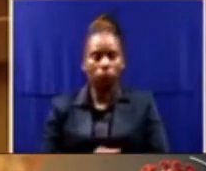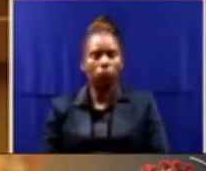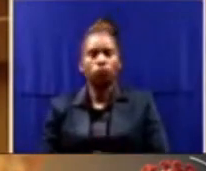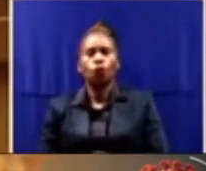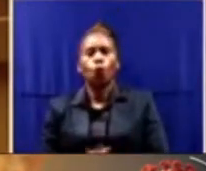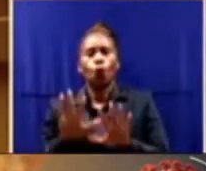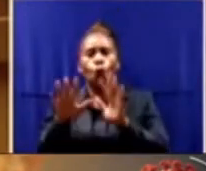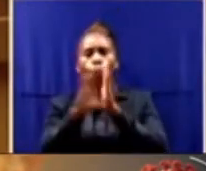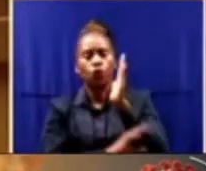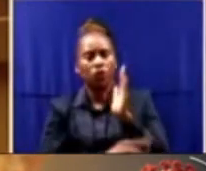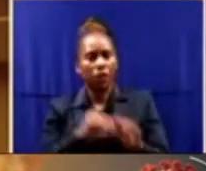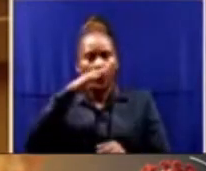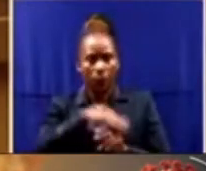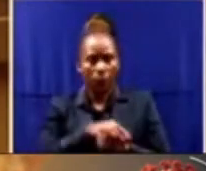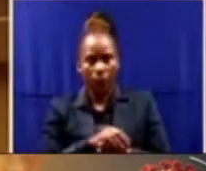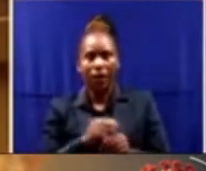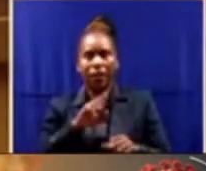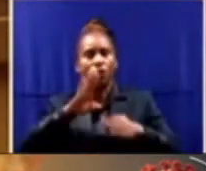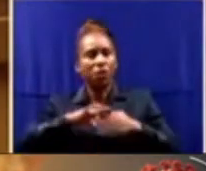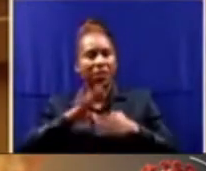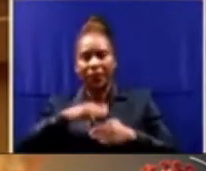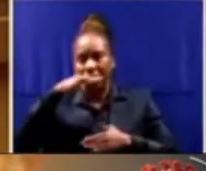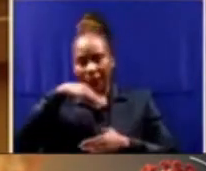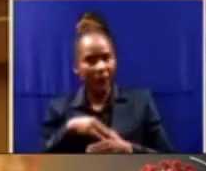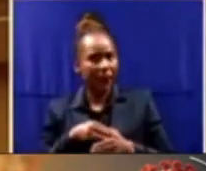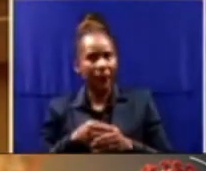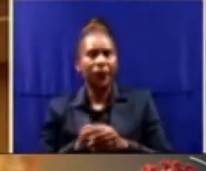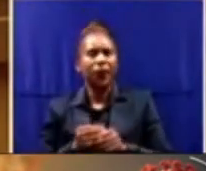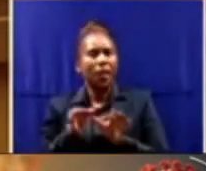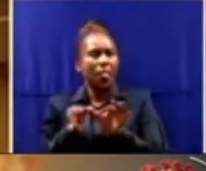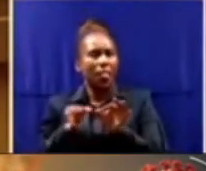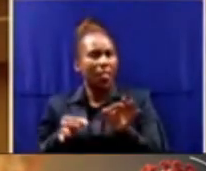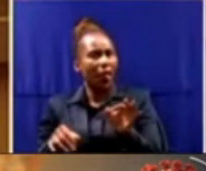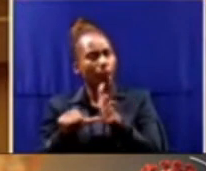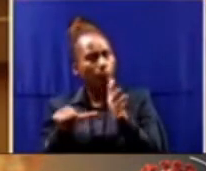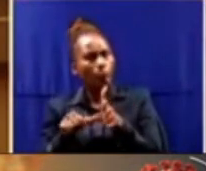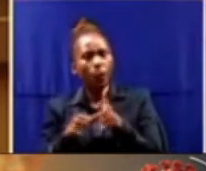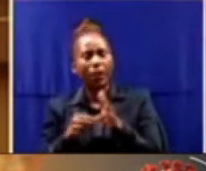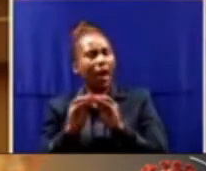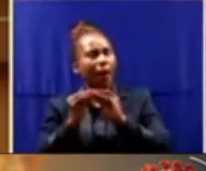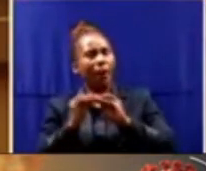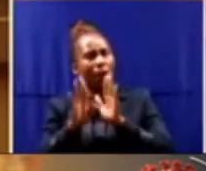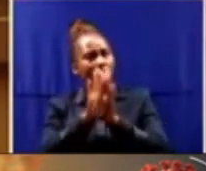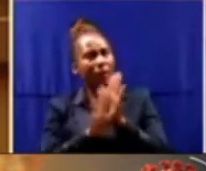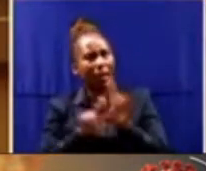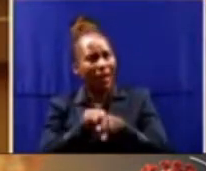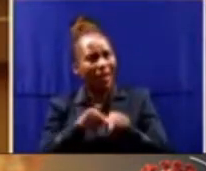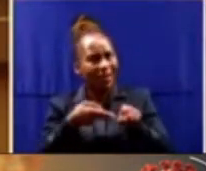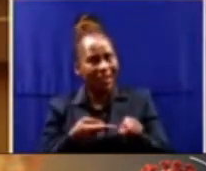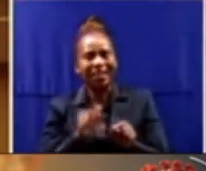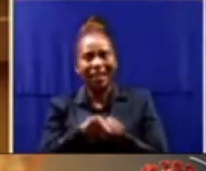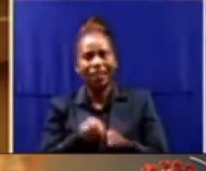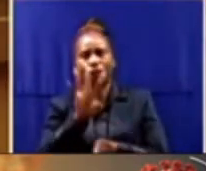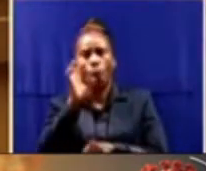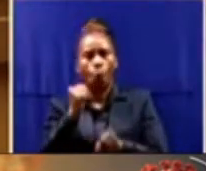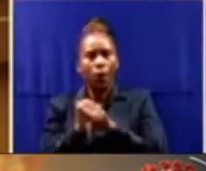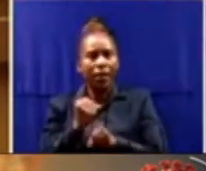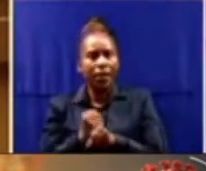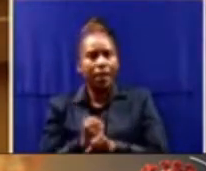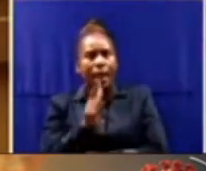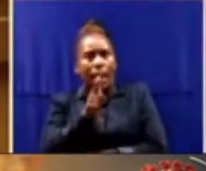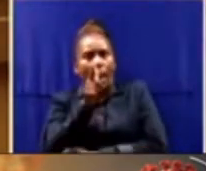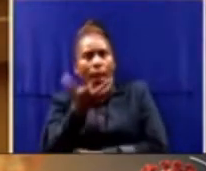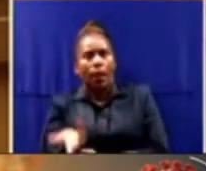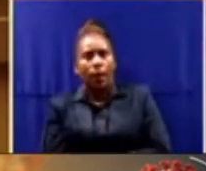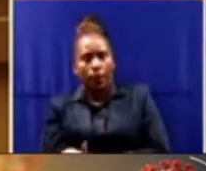certainly no reason to delay a critically important amendment bill, which is now four years overdue. Now, this debate today